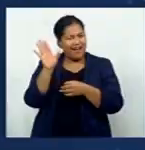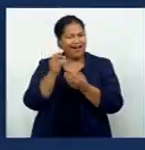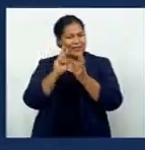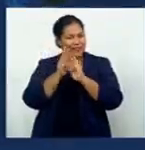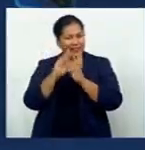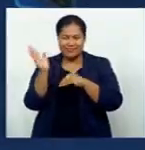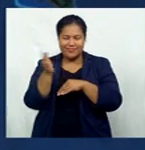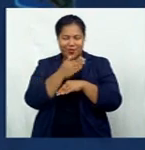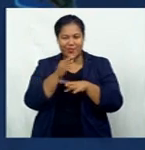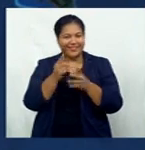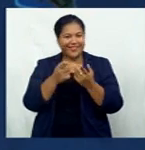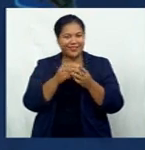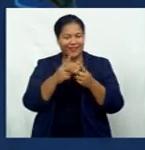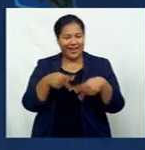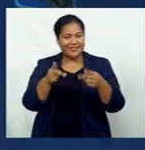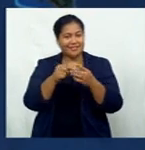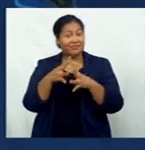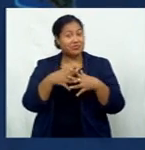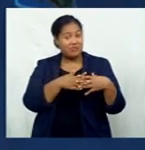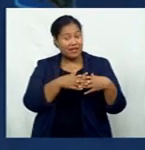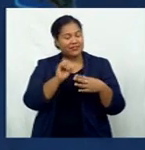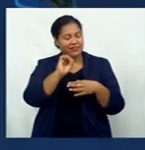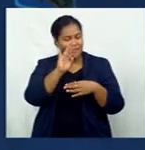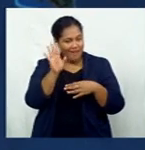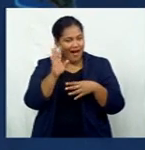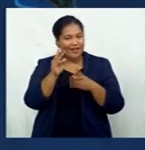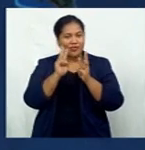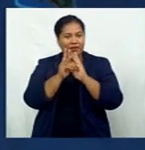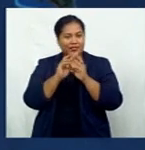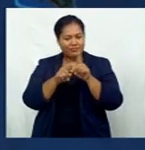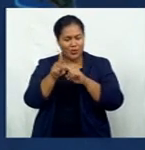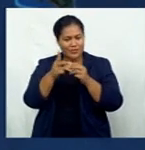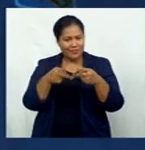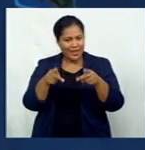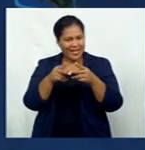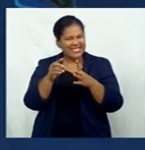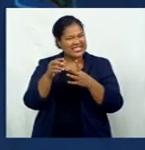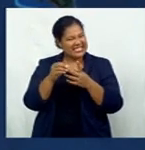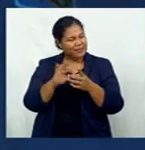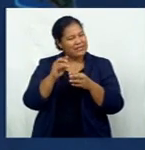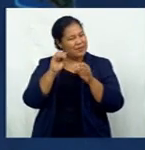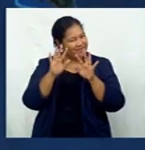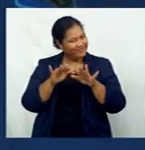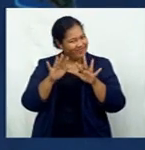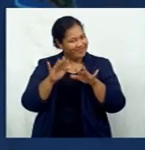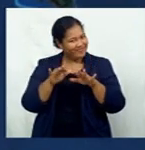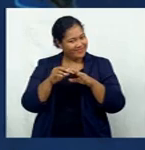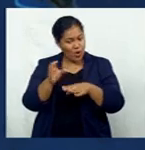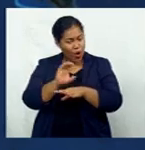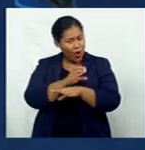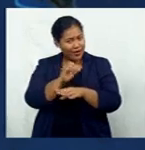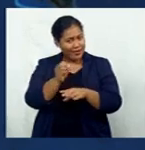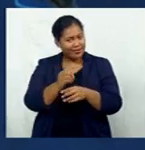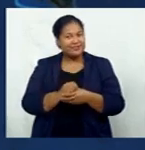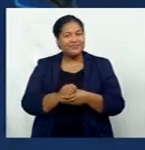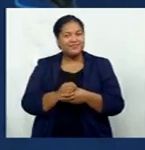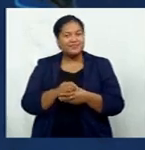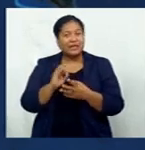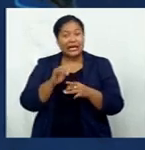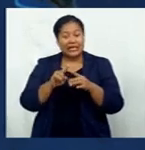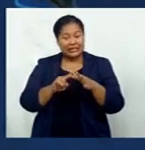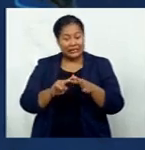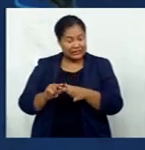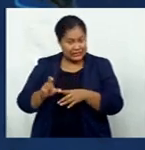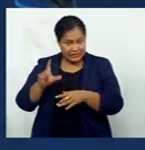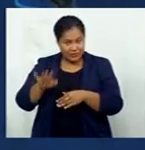elsewhere. Now to the west, mainly fine over most places except for some brief showers over the coral coast. Eastwards from Pacific